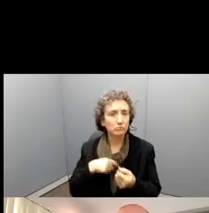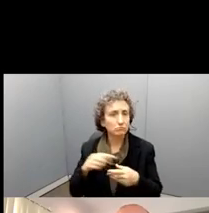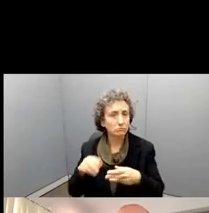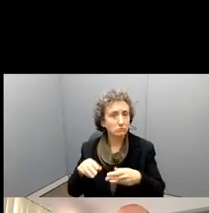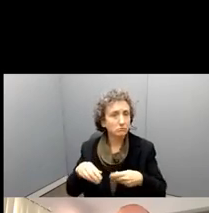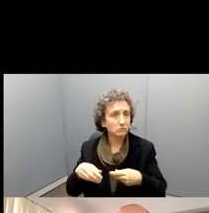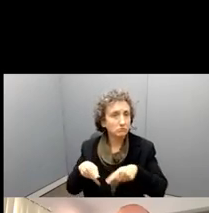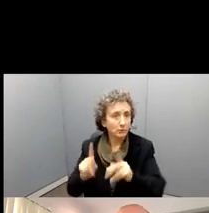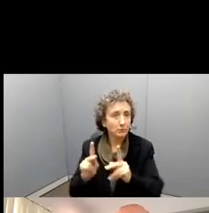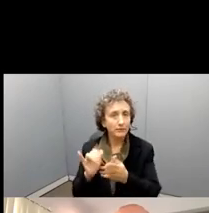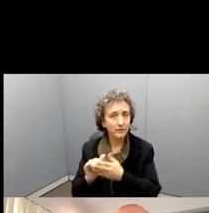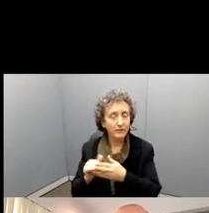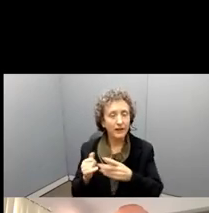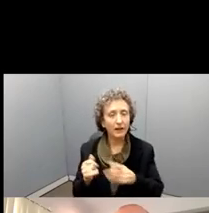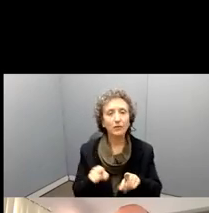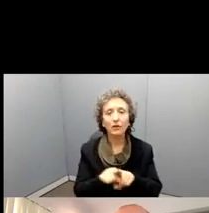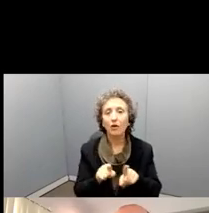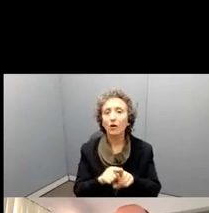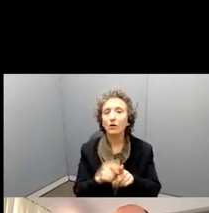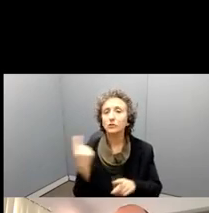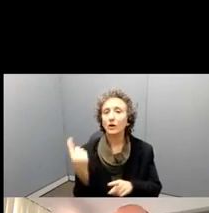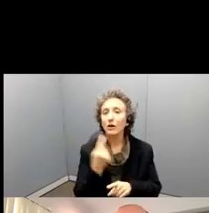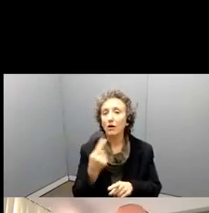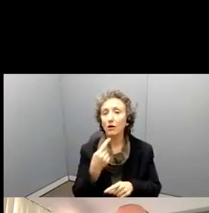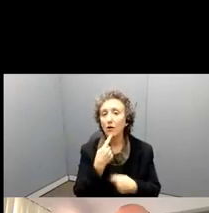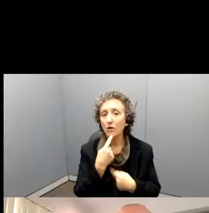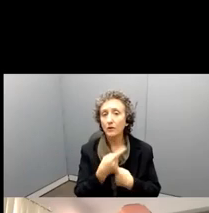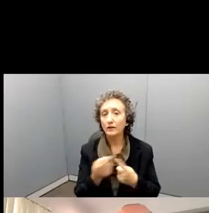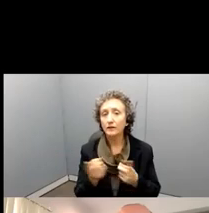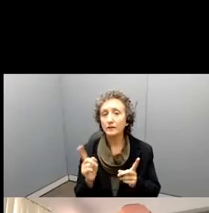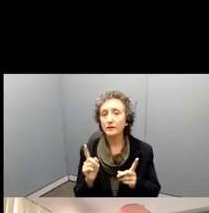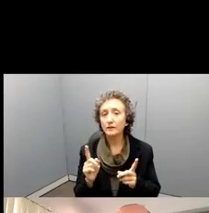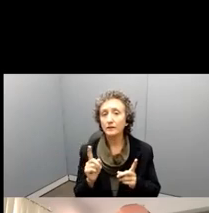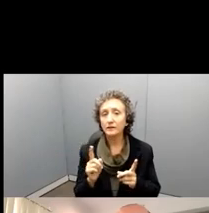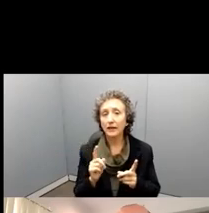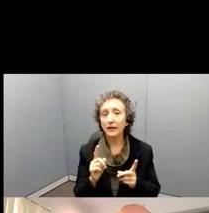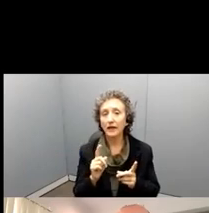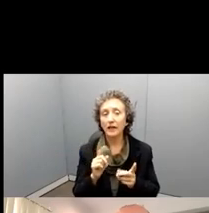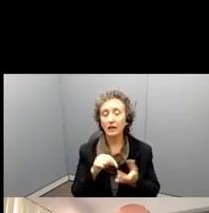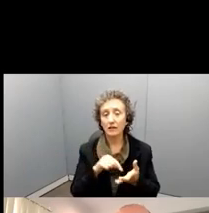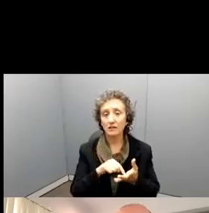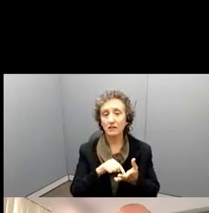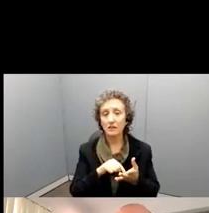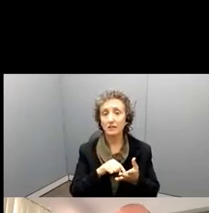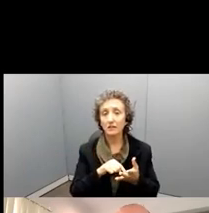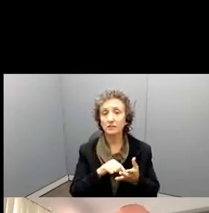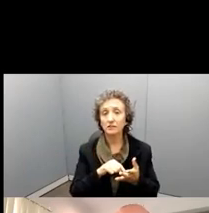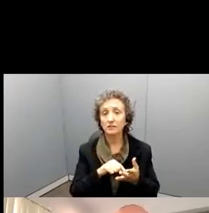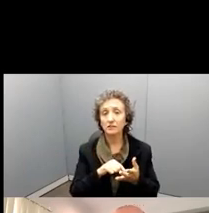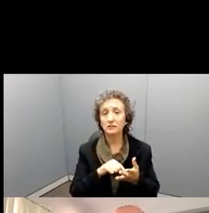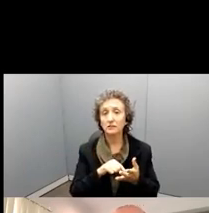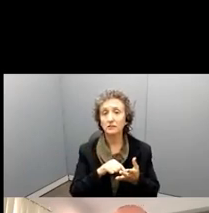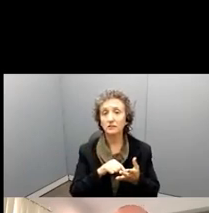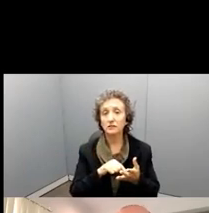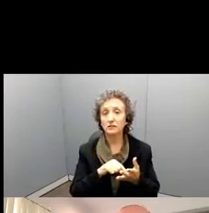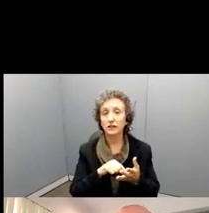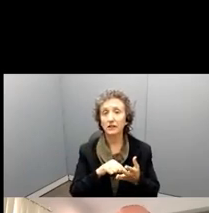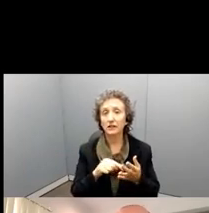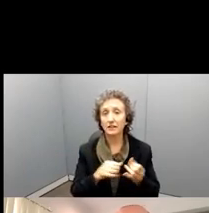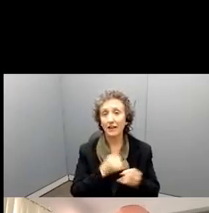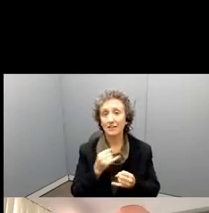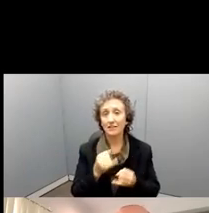always though will say to anyone who's awarded this fellowship, or any graduate student, is that, you know, really, that, that last stage, the,